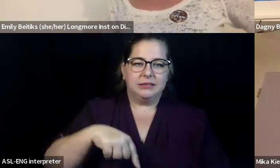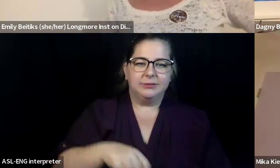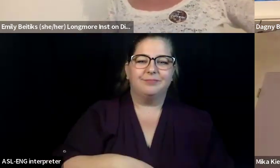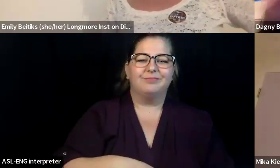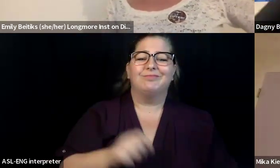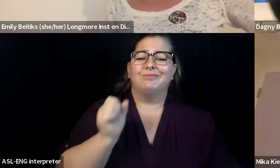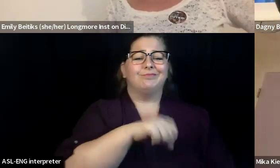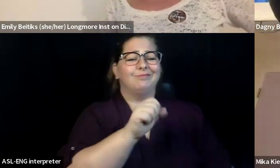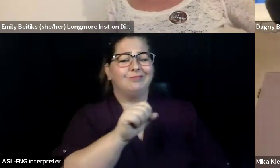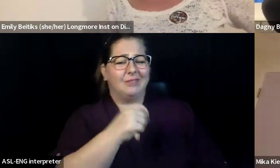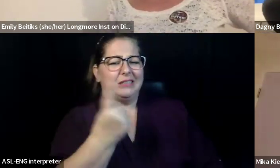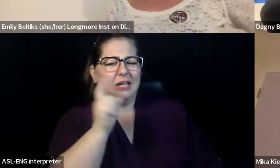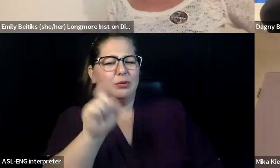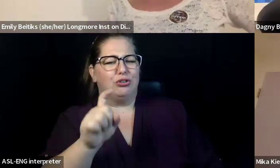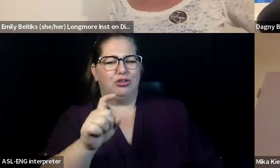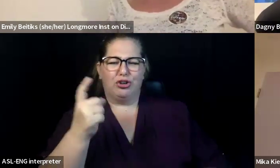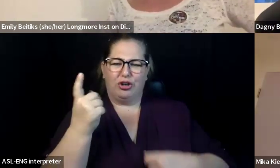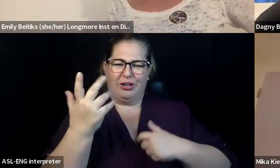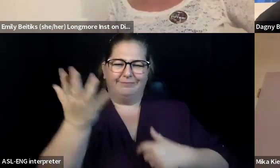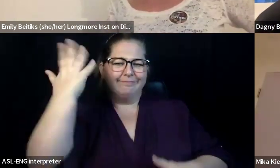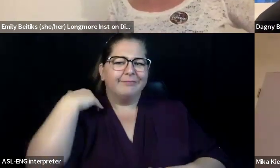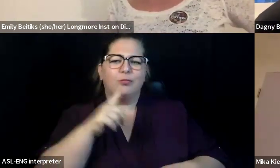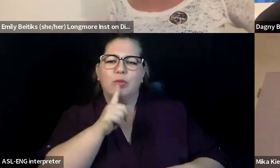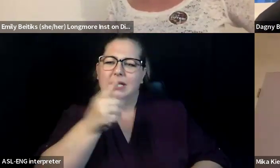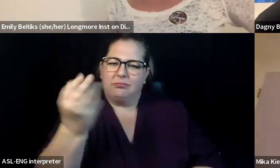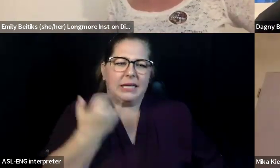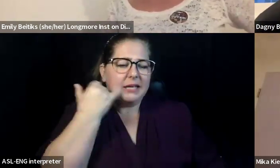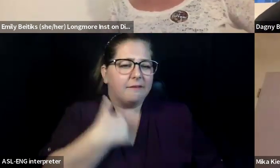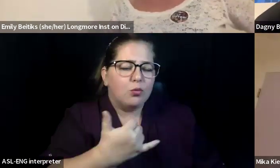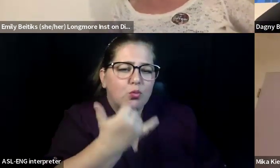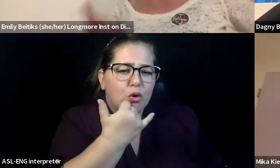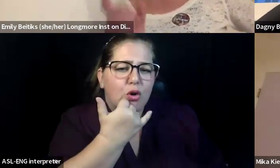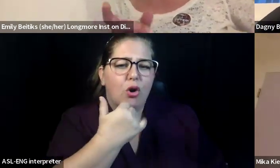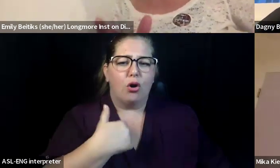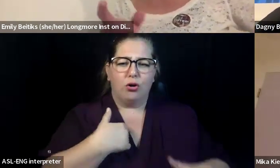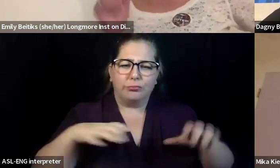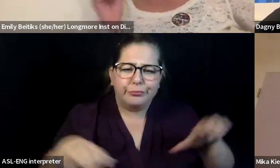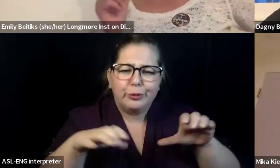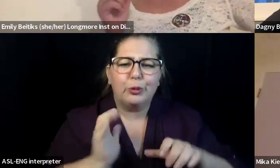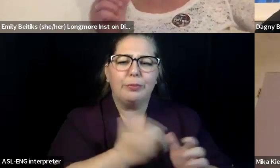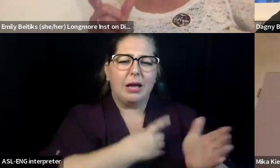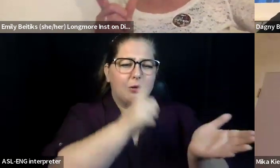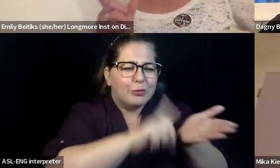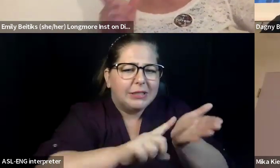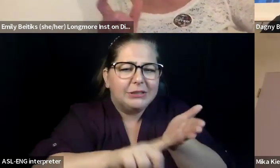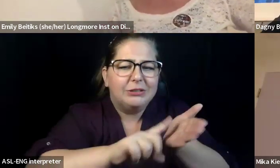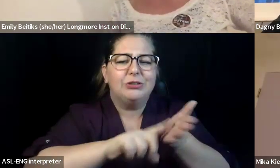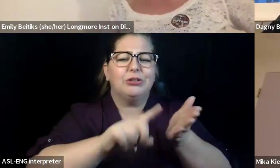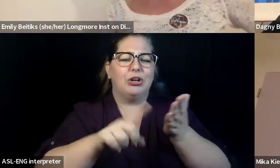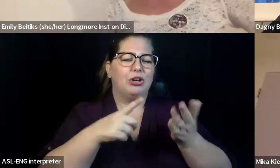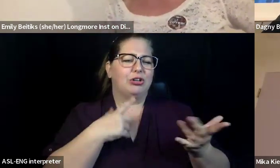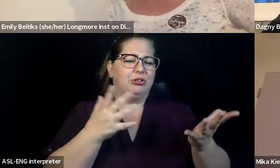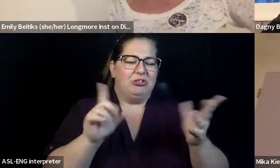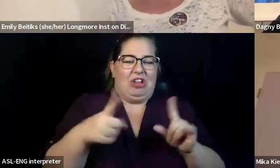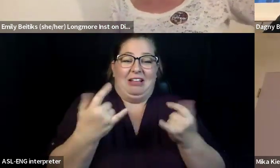realized that some have come in with the assumption that this is inside of a, of a university. We've kind of had to say, I think I'm making things